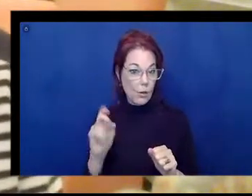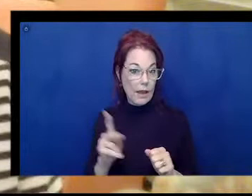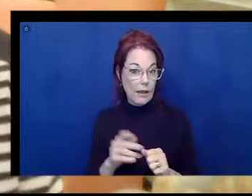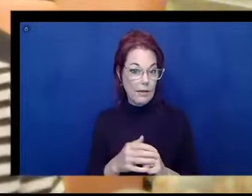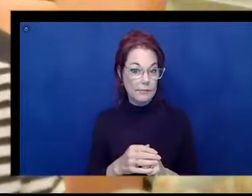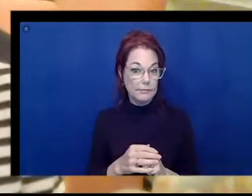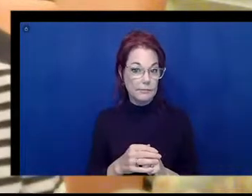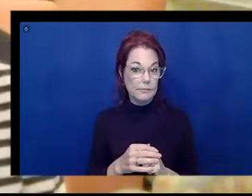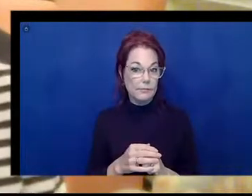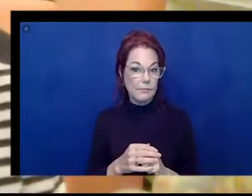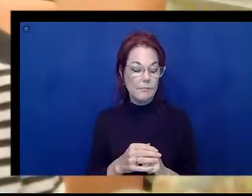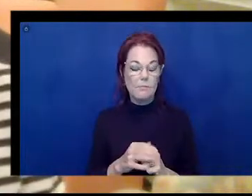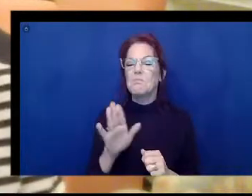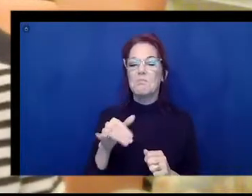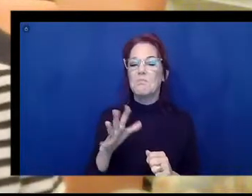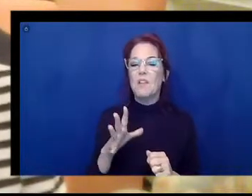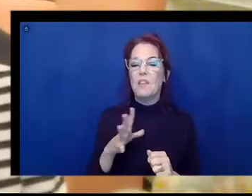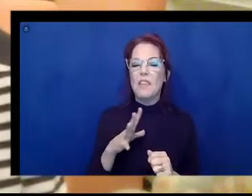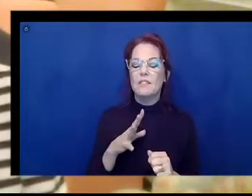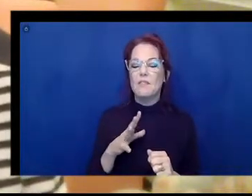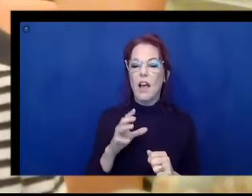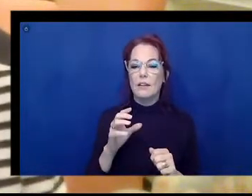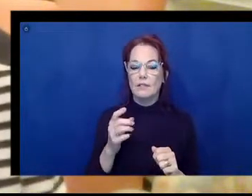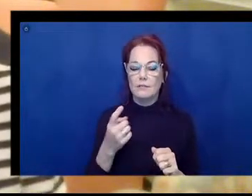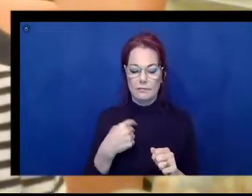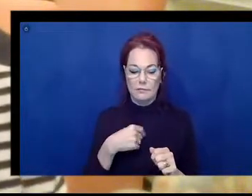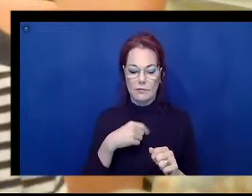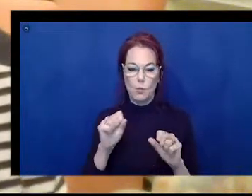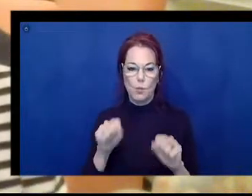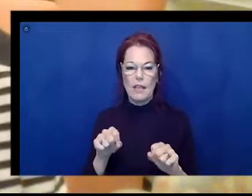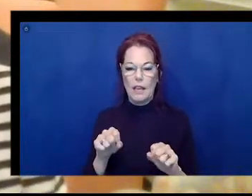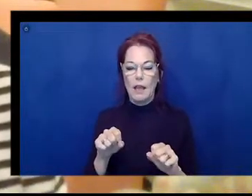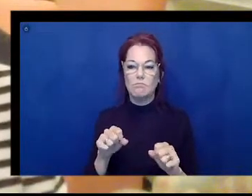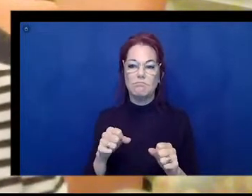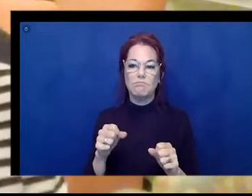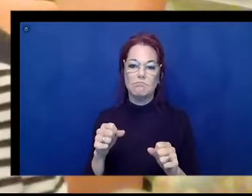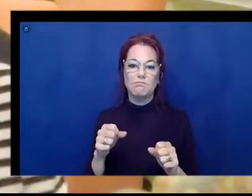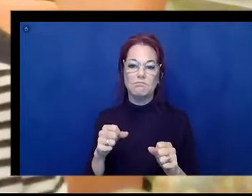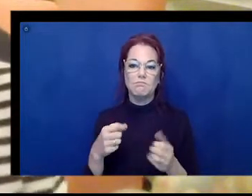That's okay. We can take it off the record if it's...